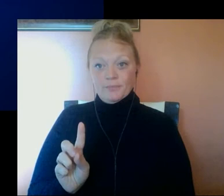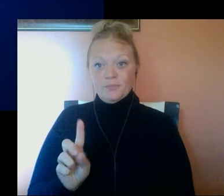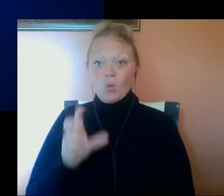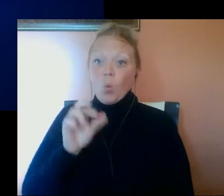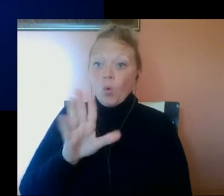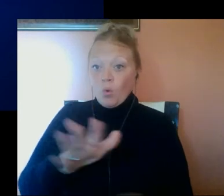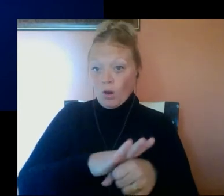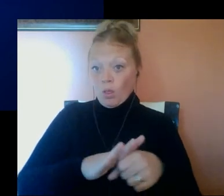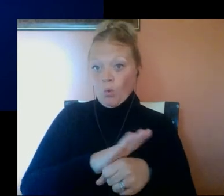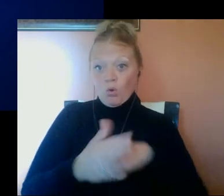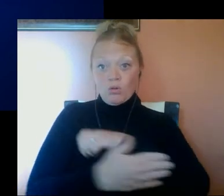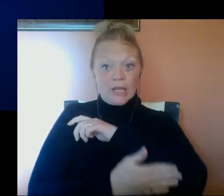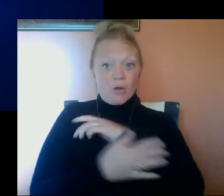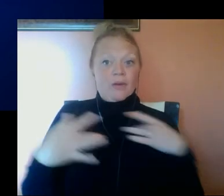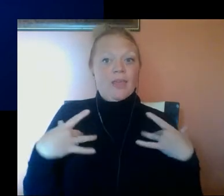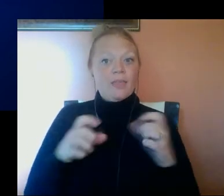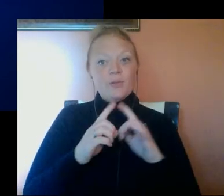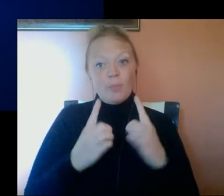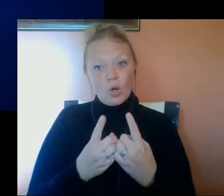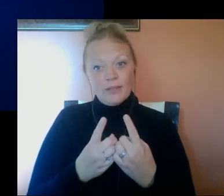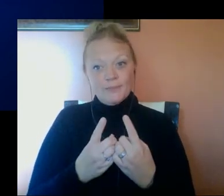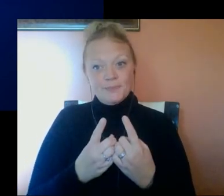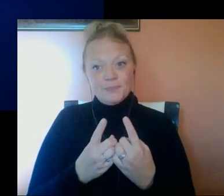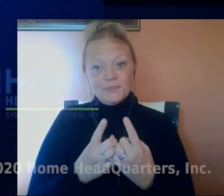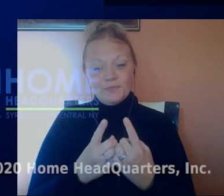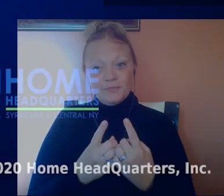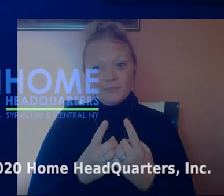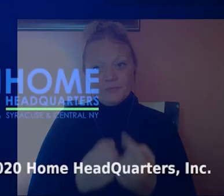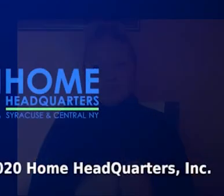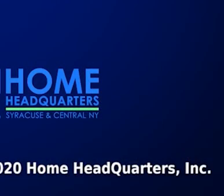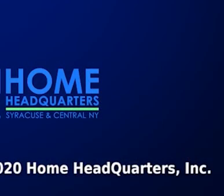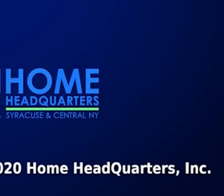211 or your local county health department.